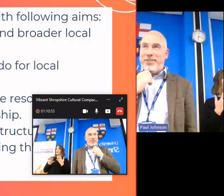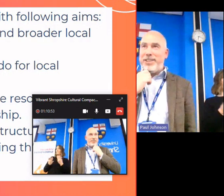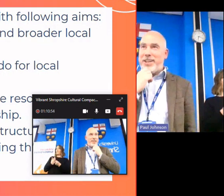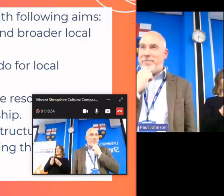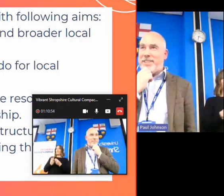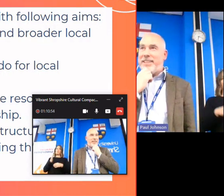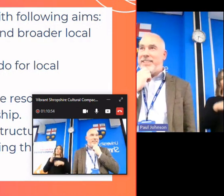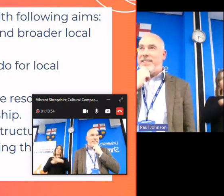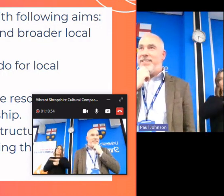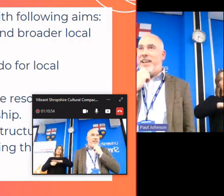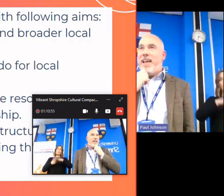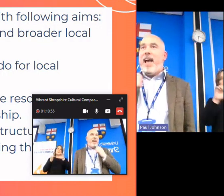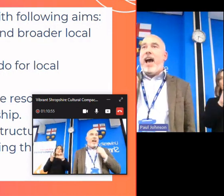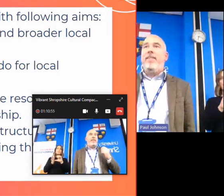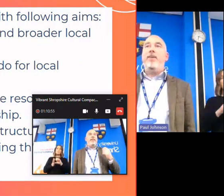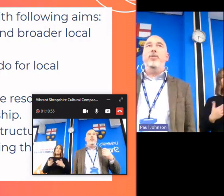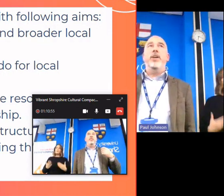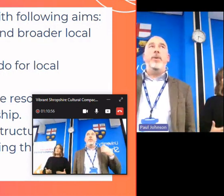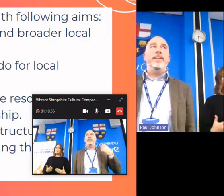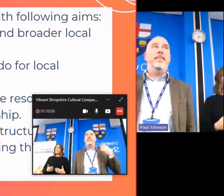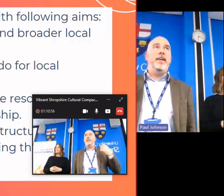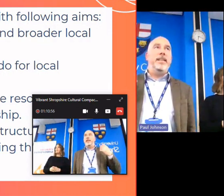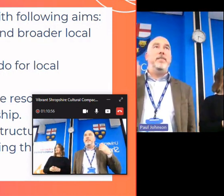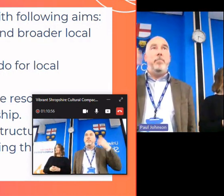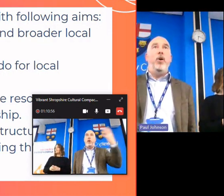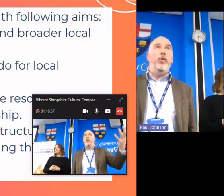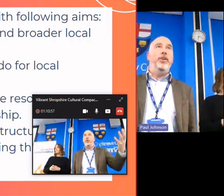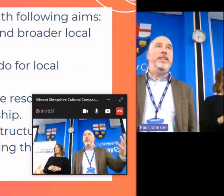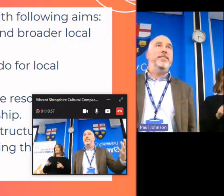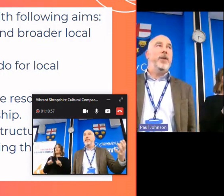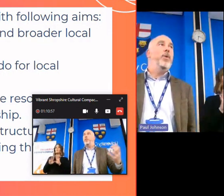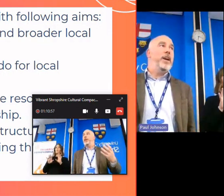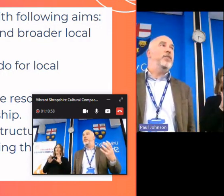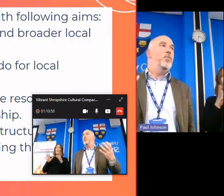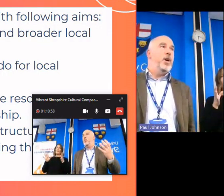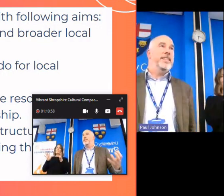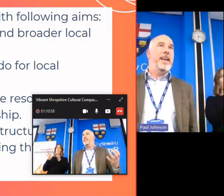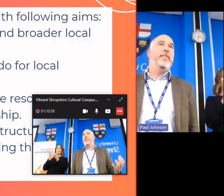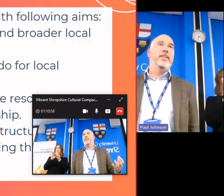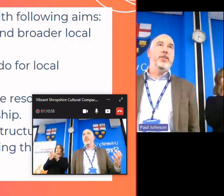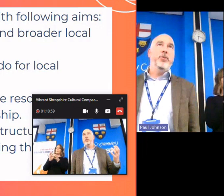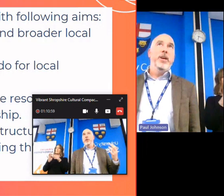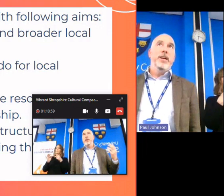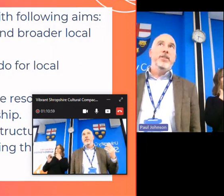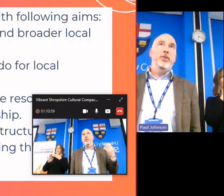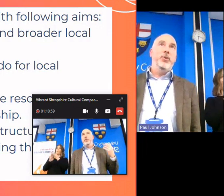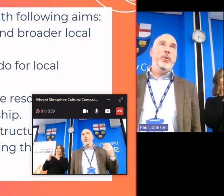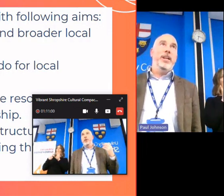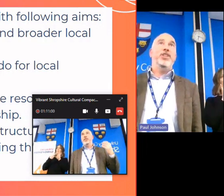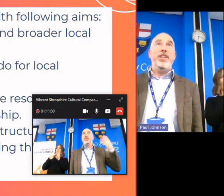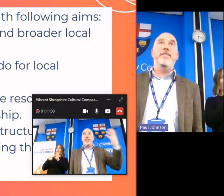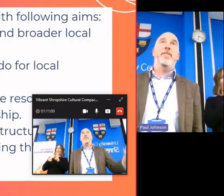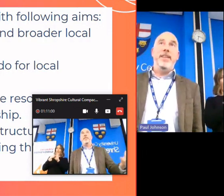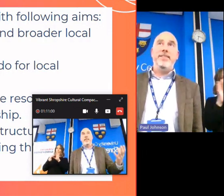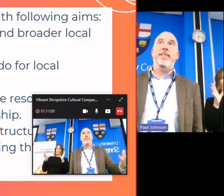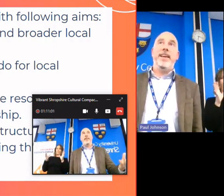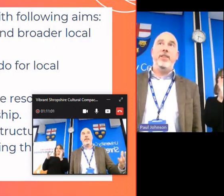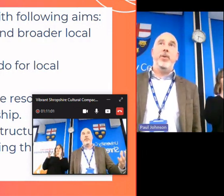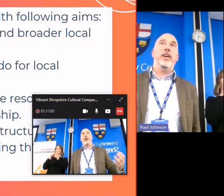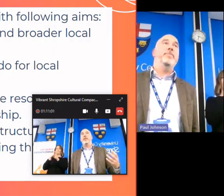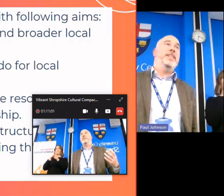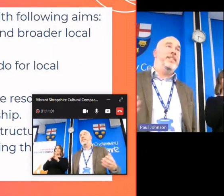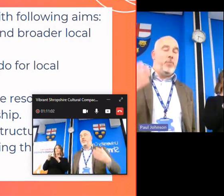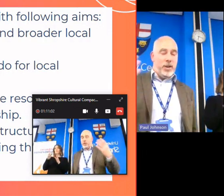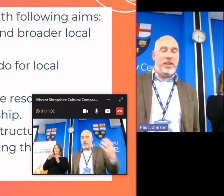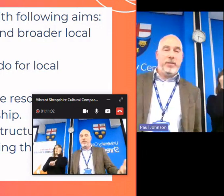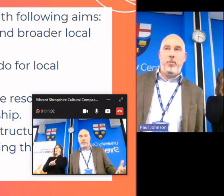financial circumstances and i think also it's a it's a bond it's the same we're going to work together to to achieve these